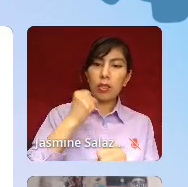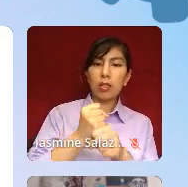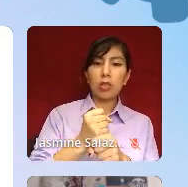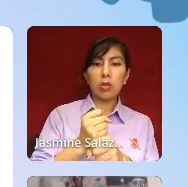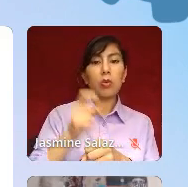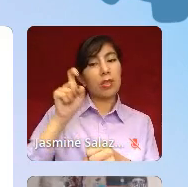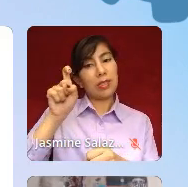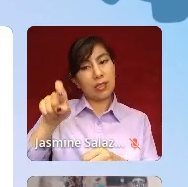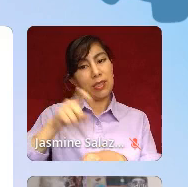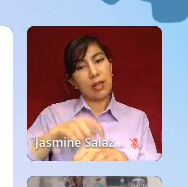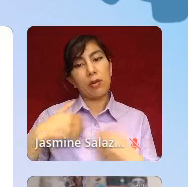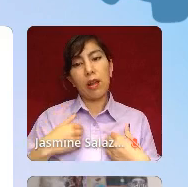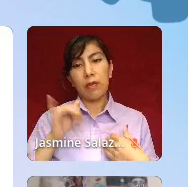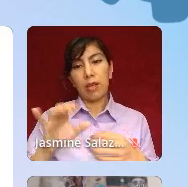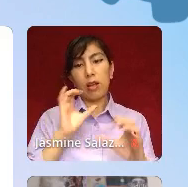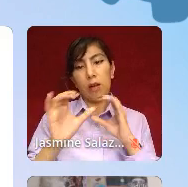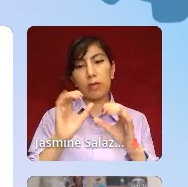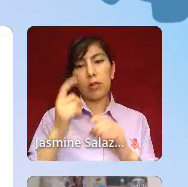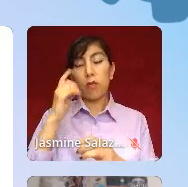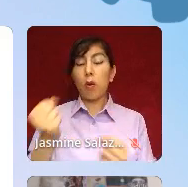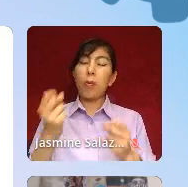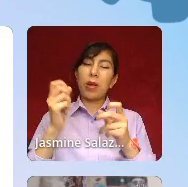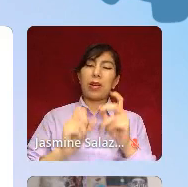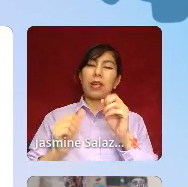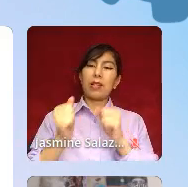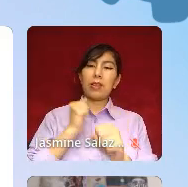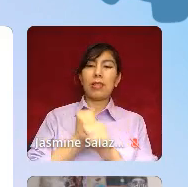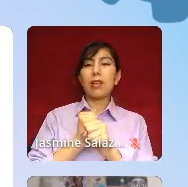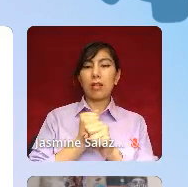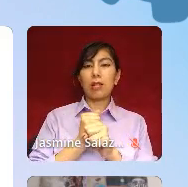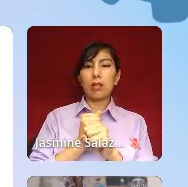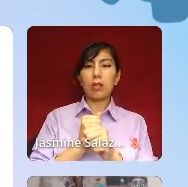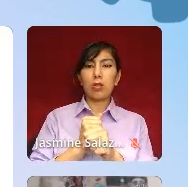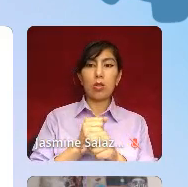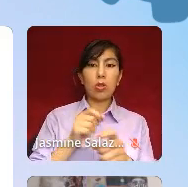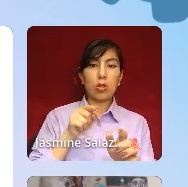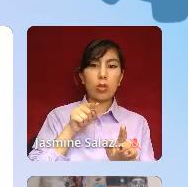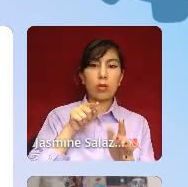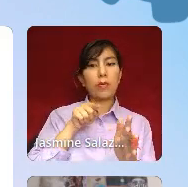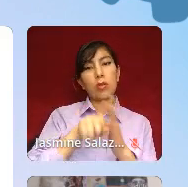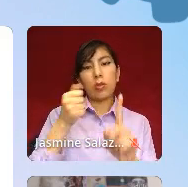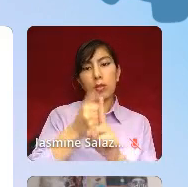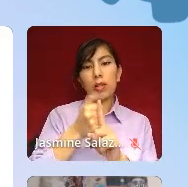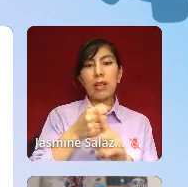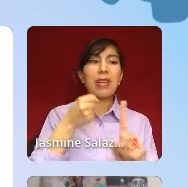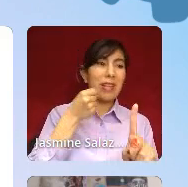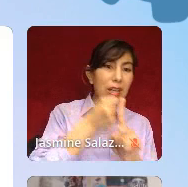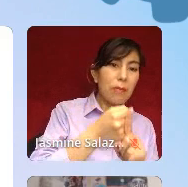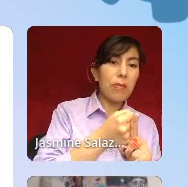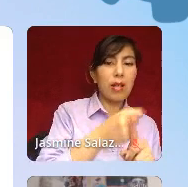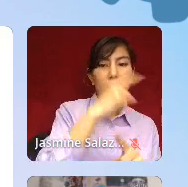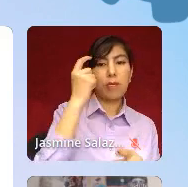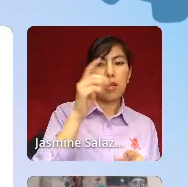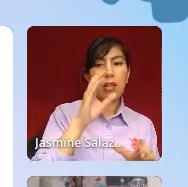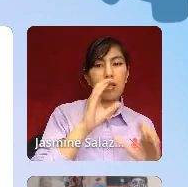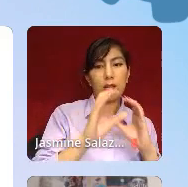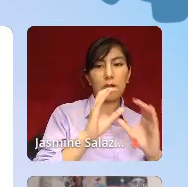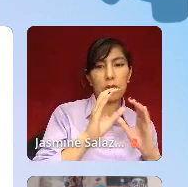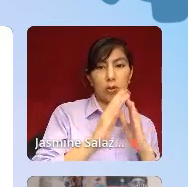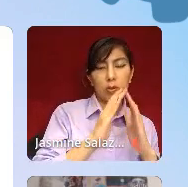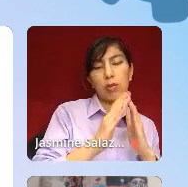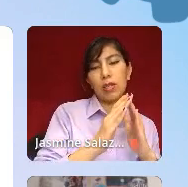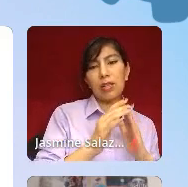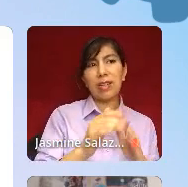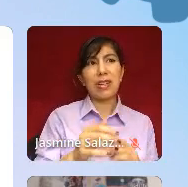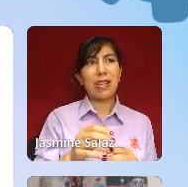For so many years, I used to say that suicide impacts the Black community. And what I'd received from a researcher was a resounding, no, it